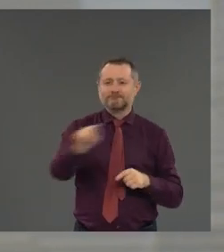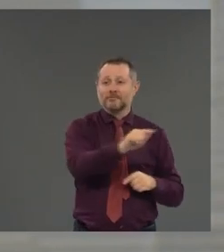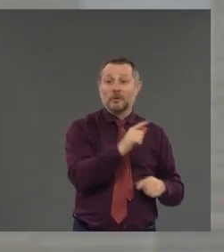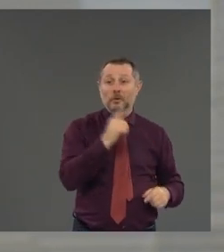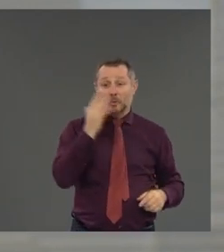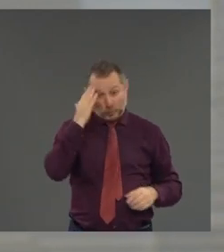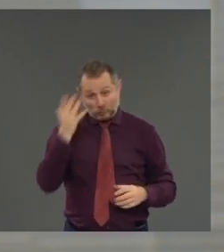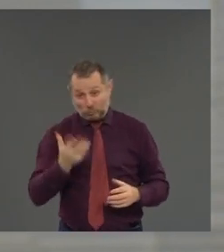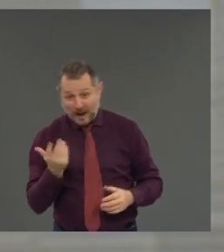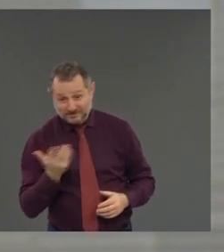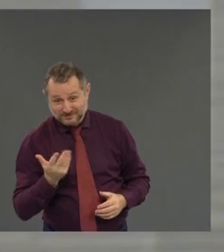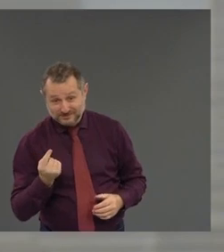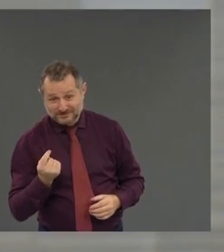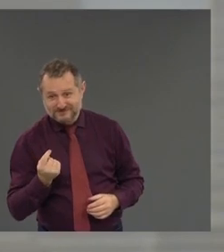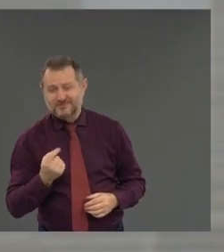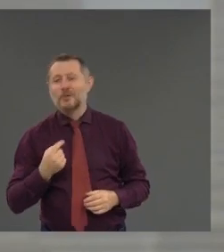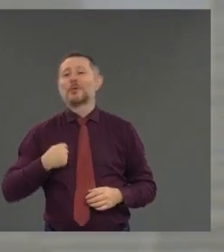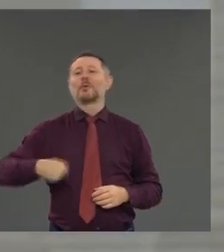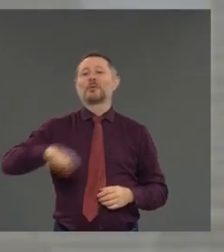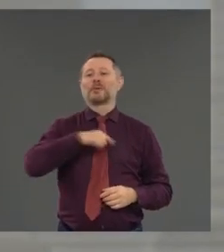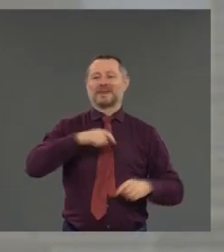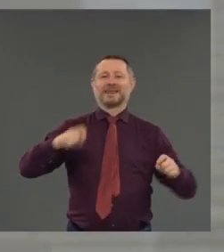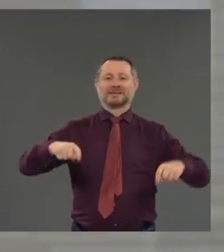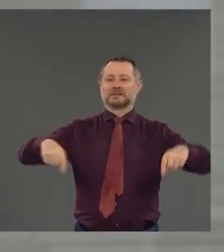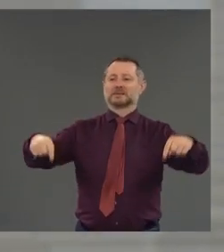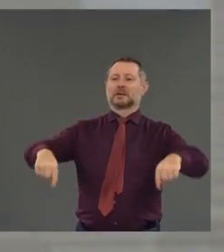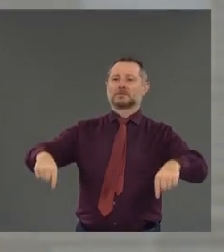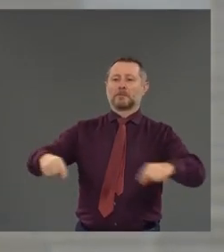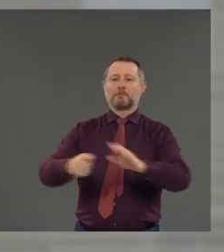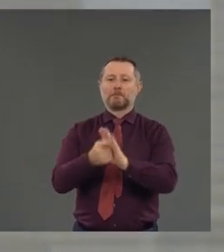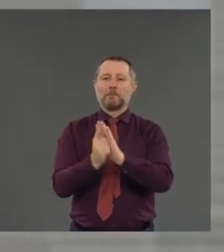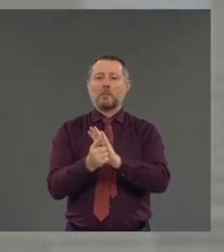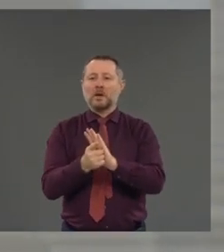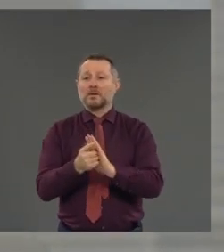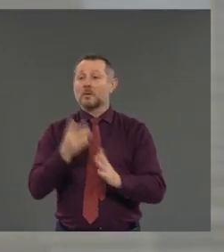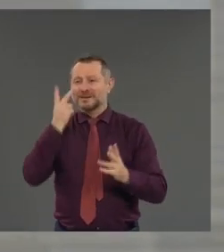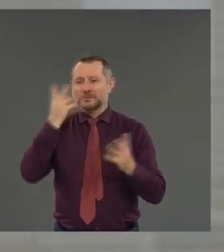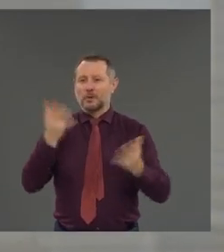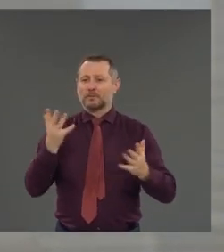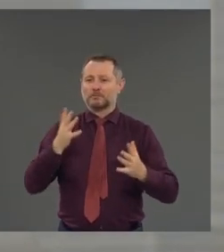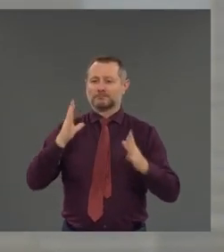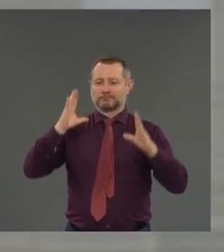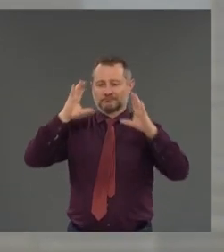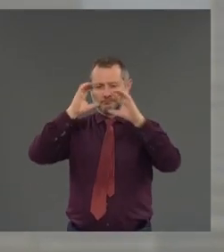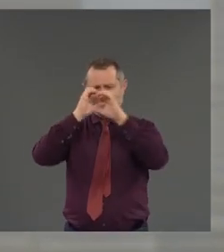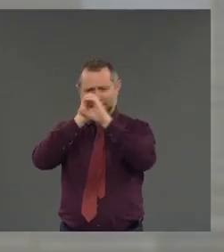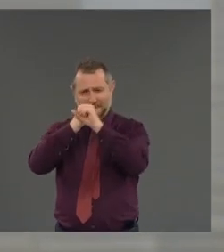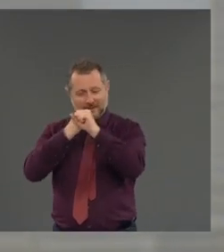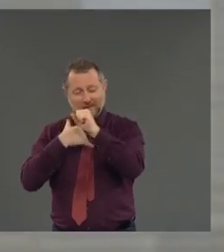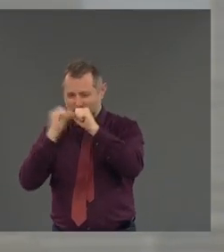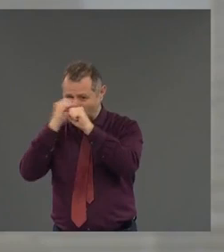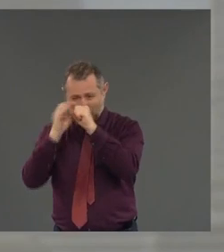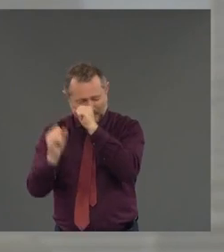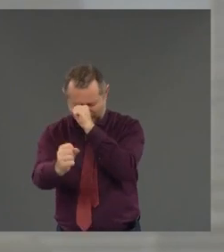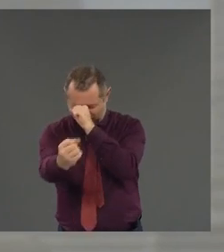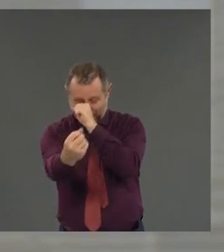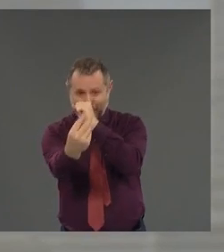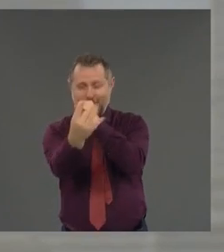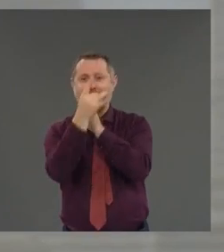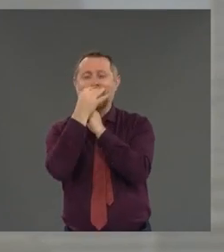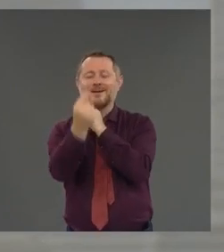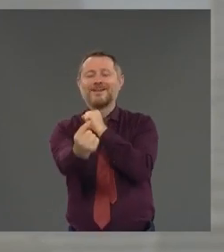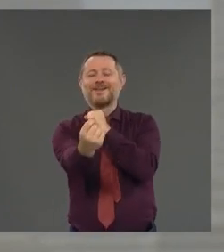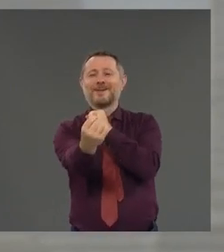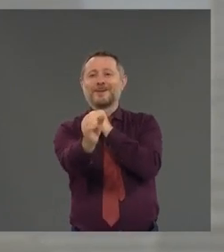We needed this today. We needed to see the light at the end of the tunnel. We needed to see possibility. We needed to see New